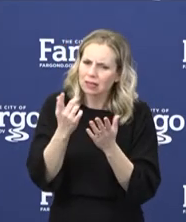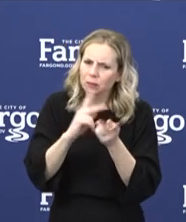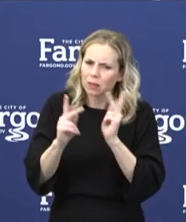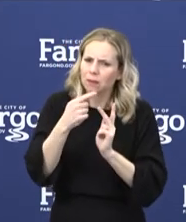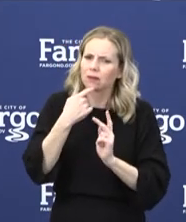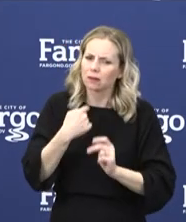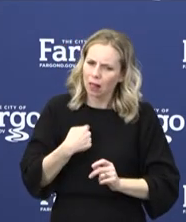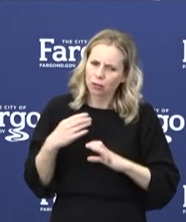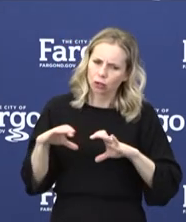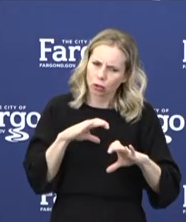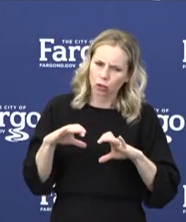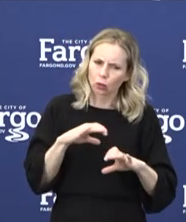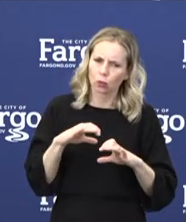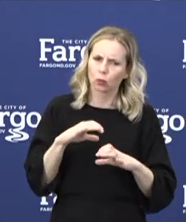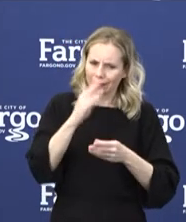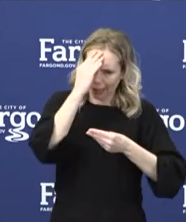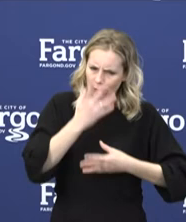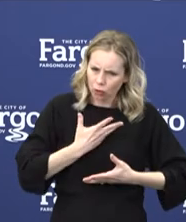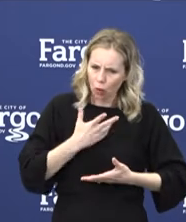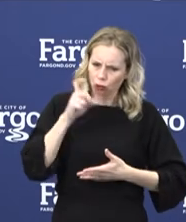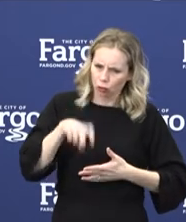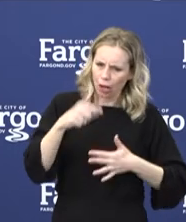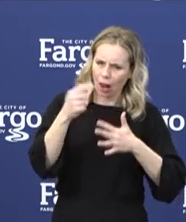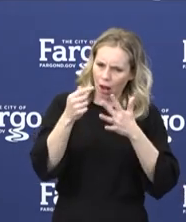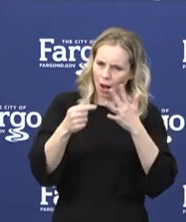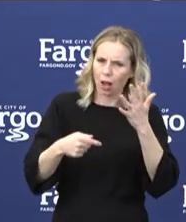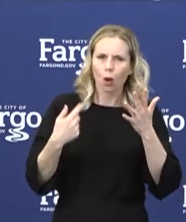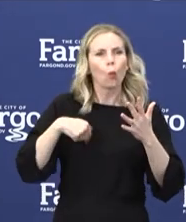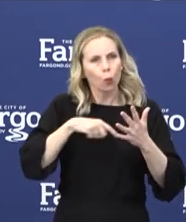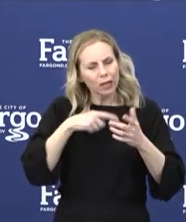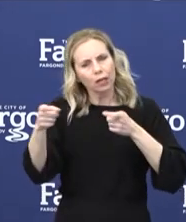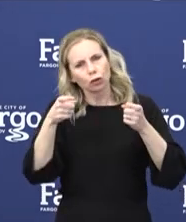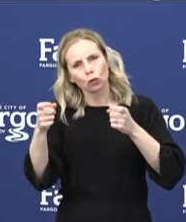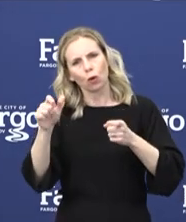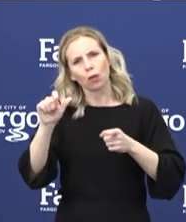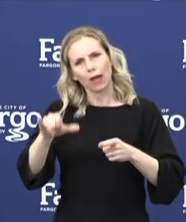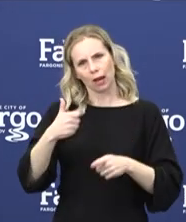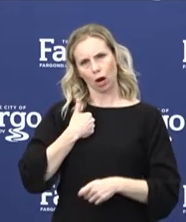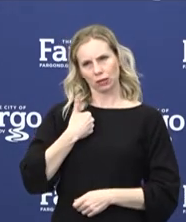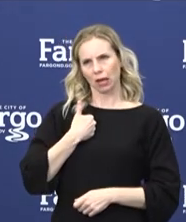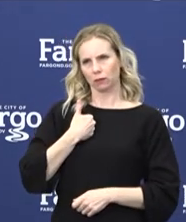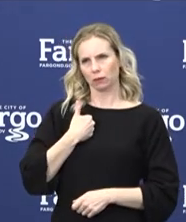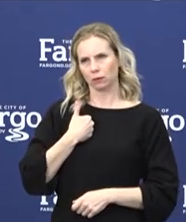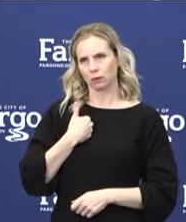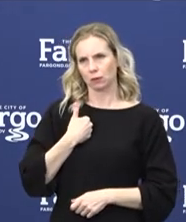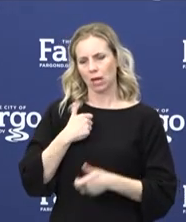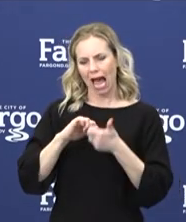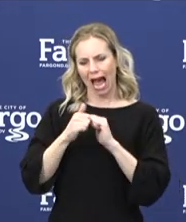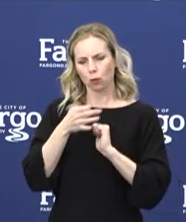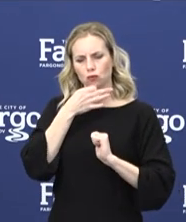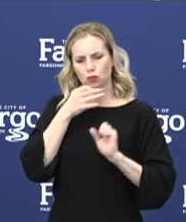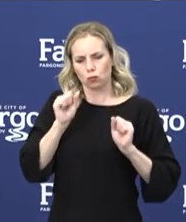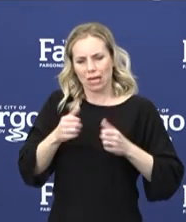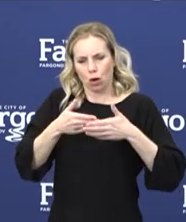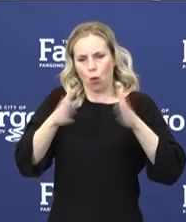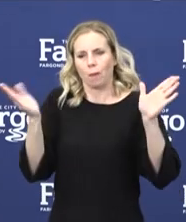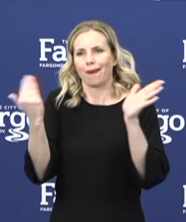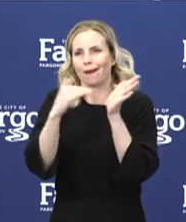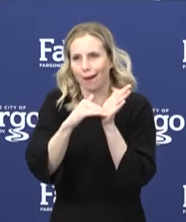our elected officials are sharing with us, we control our own destiny on how soon we can reopen up.